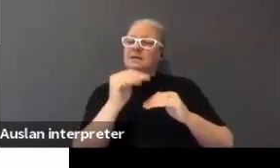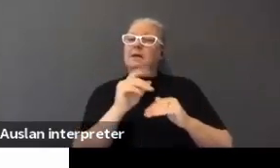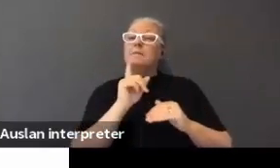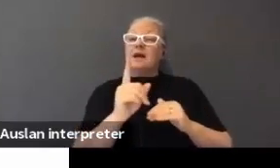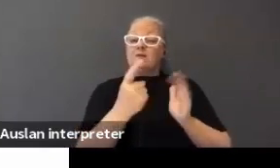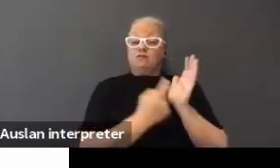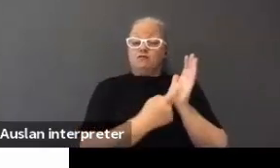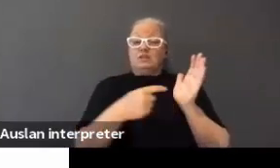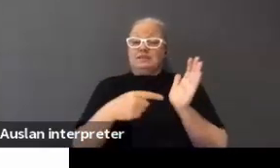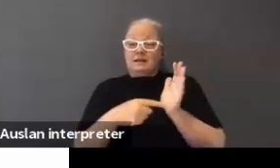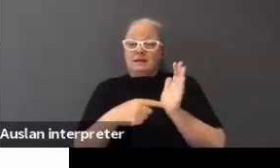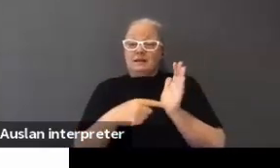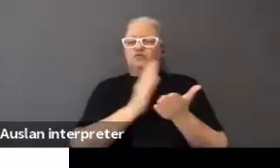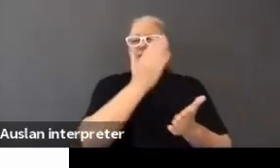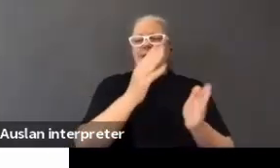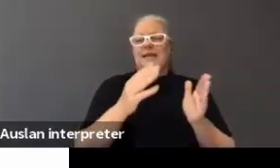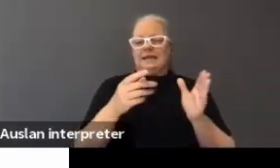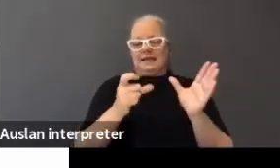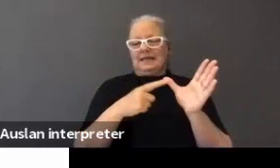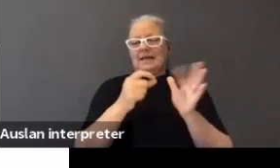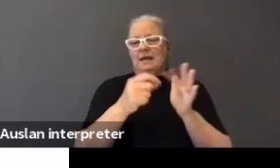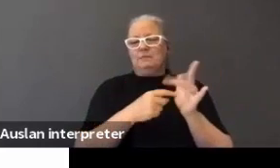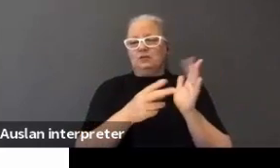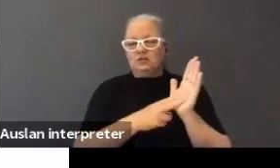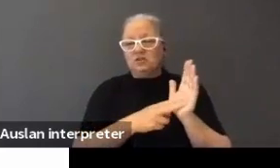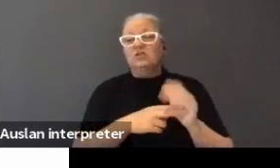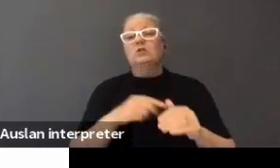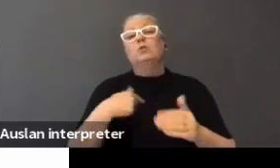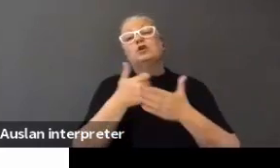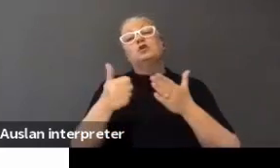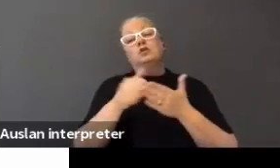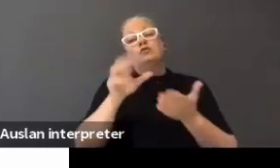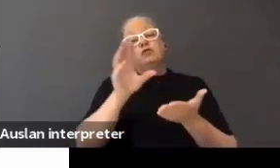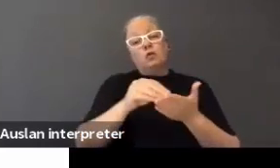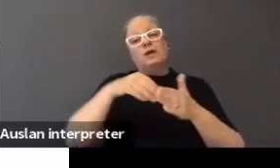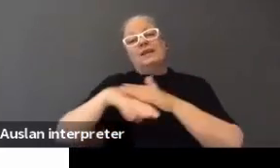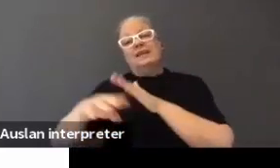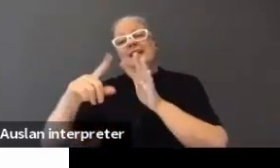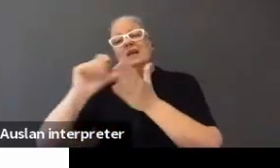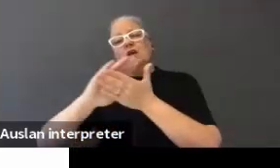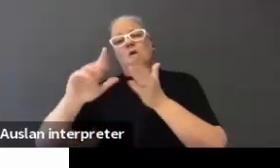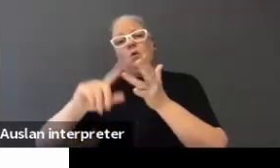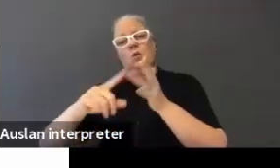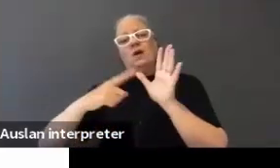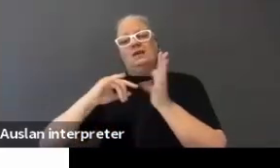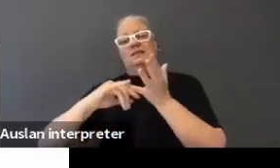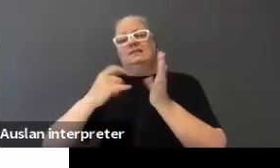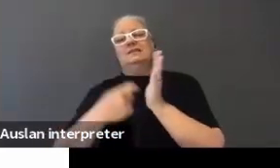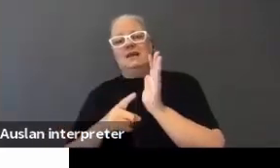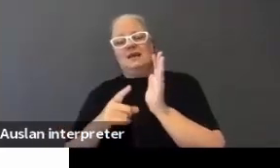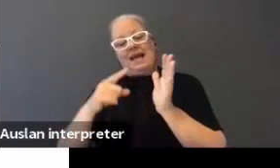captions. The real captions will record. We generally put the recording then into Echo ASR to generate a transcript.